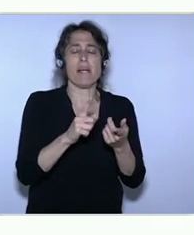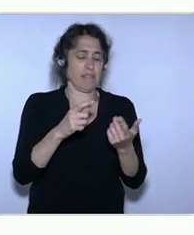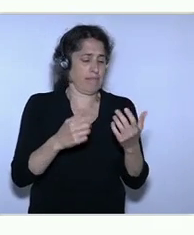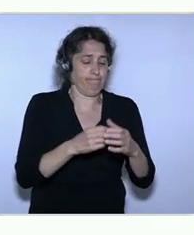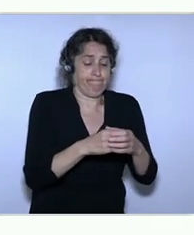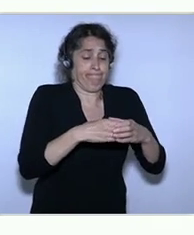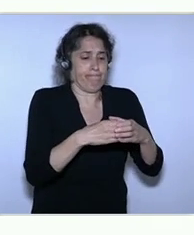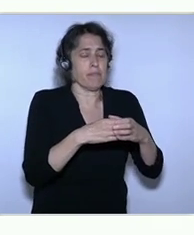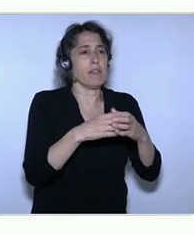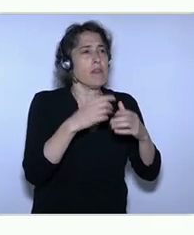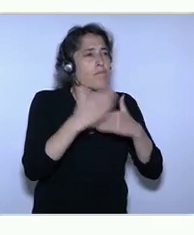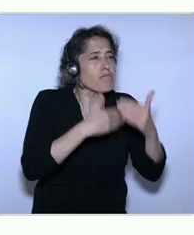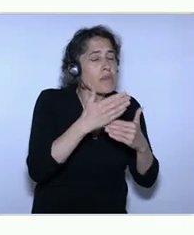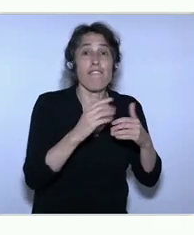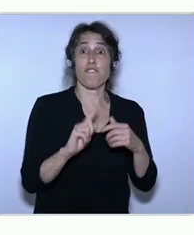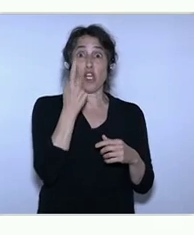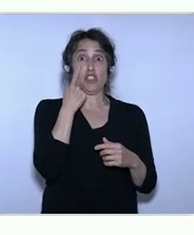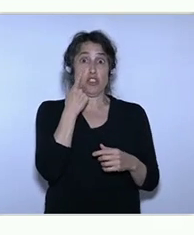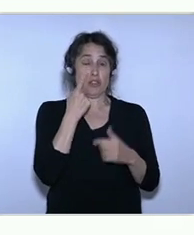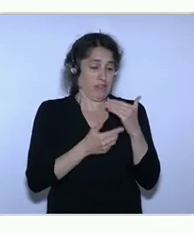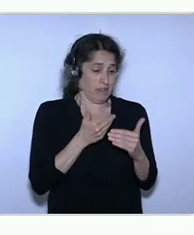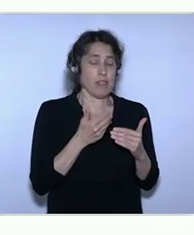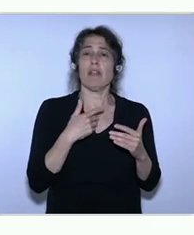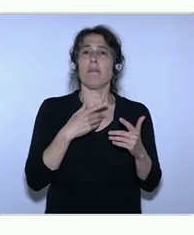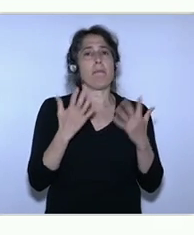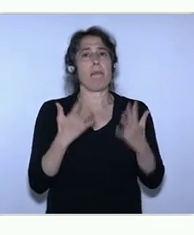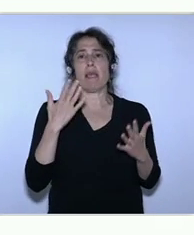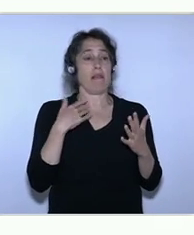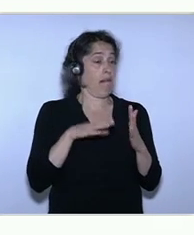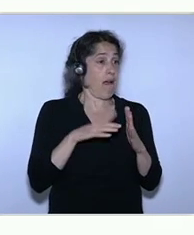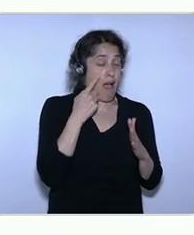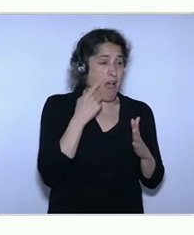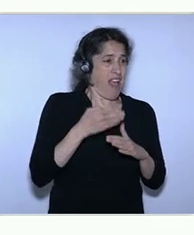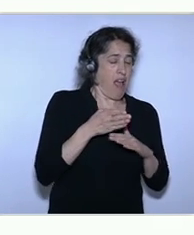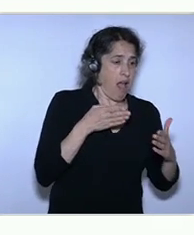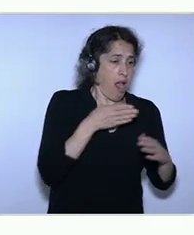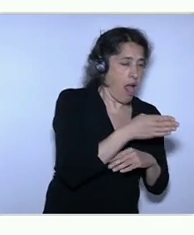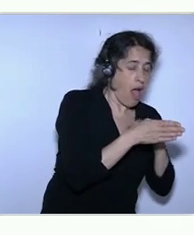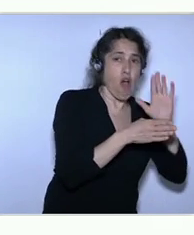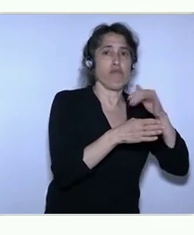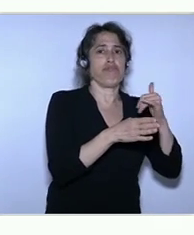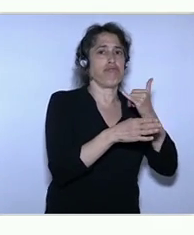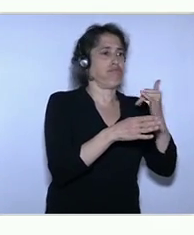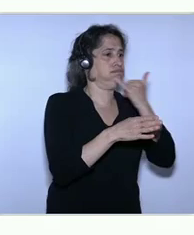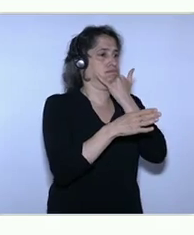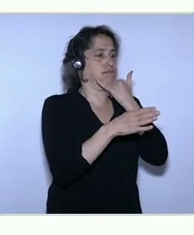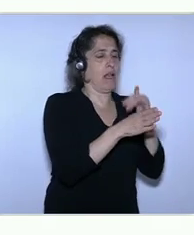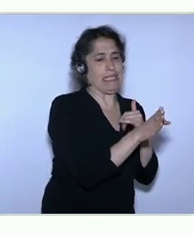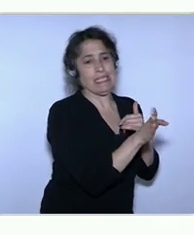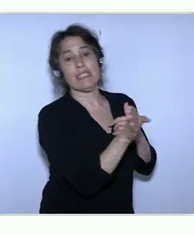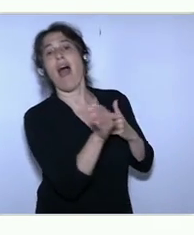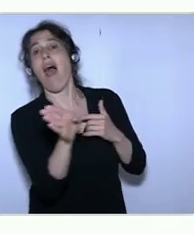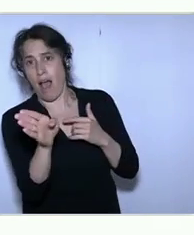in what they're doing. Because you never get it right the first time. And that might mean laying people off. But in order to survive, you have to take those tough decisions.